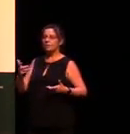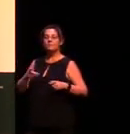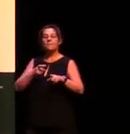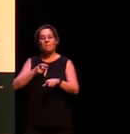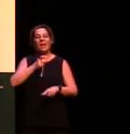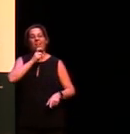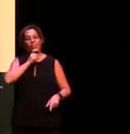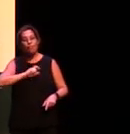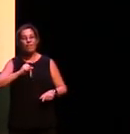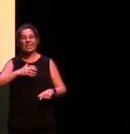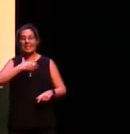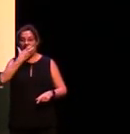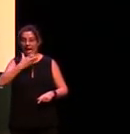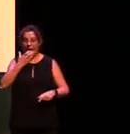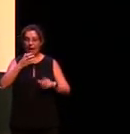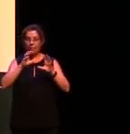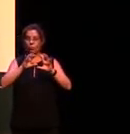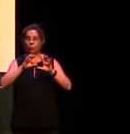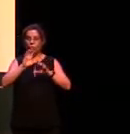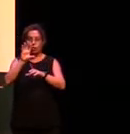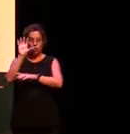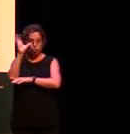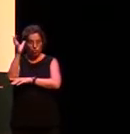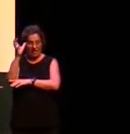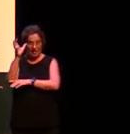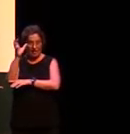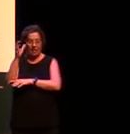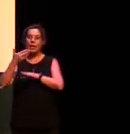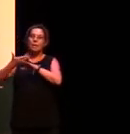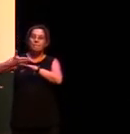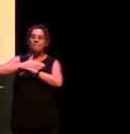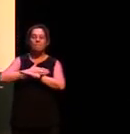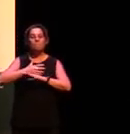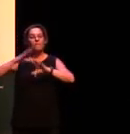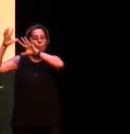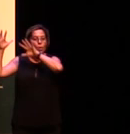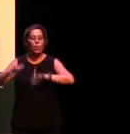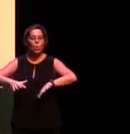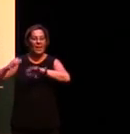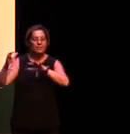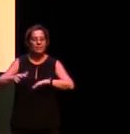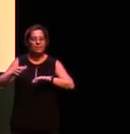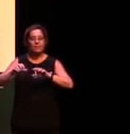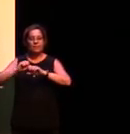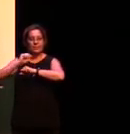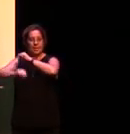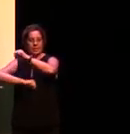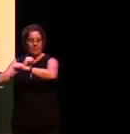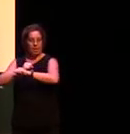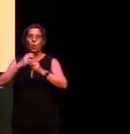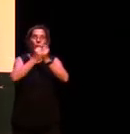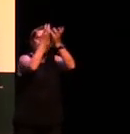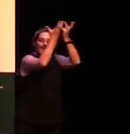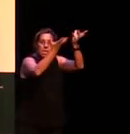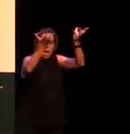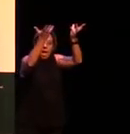fruits at the time of year known as build up the build up time before the wet season which is when all the clouds gather in the